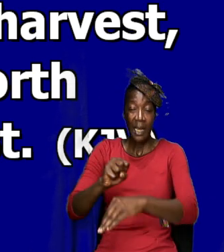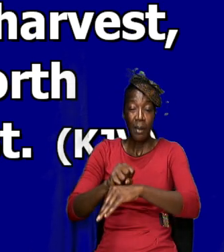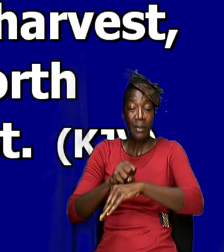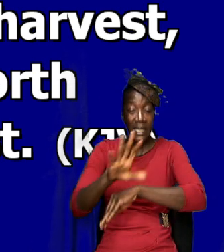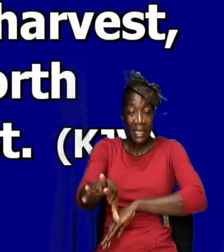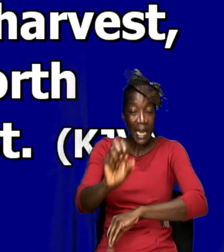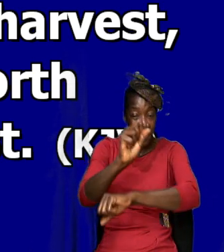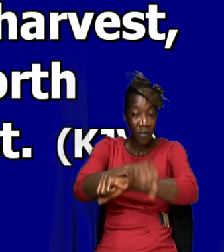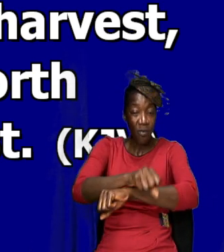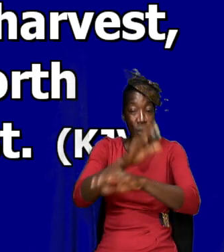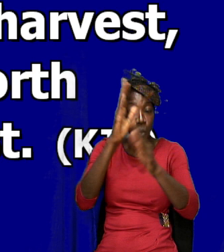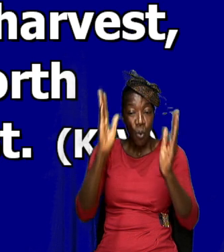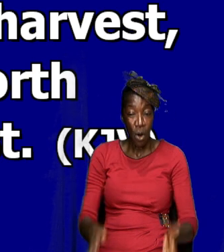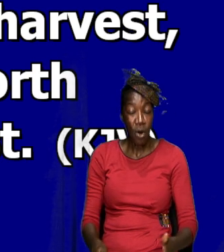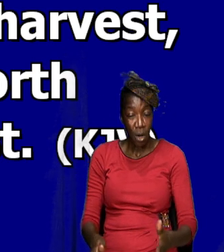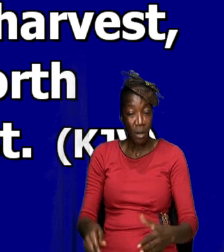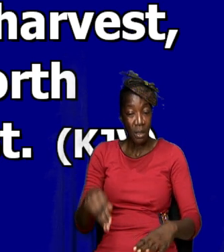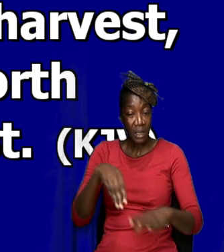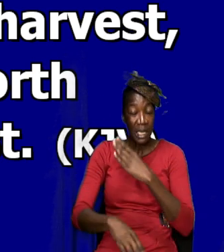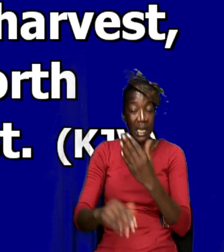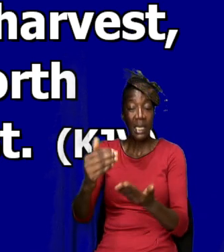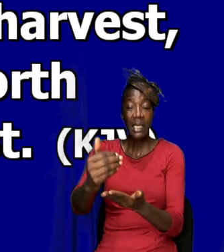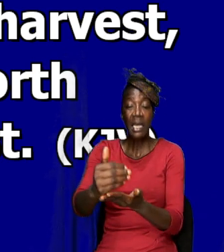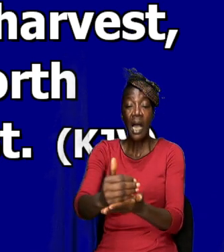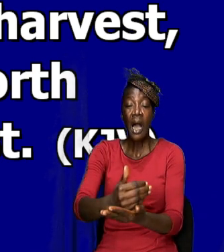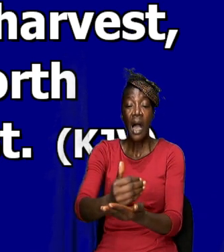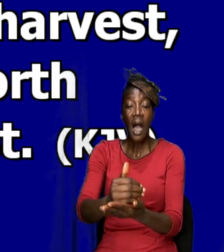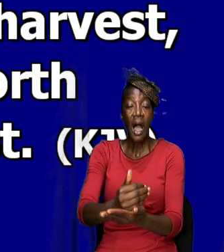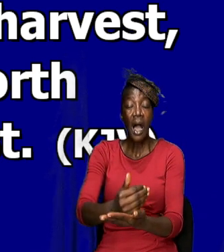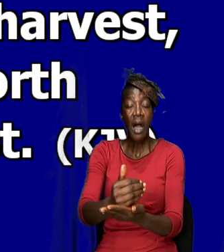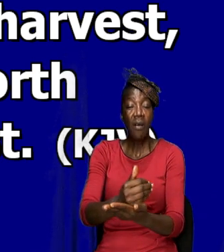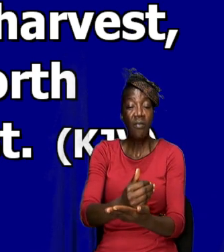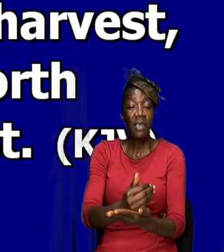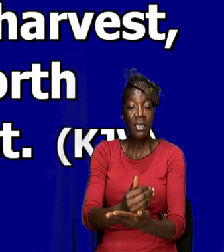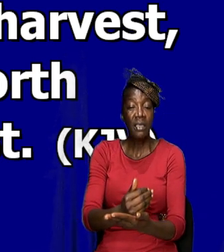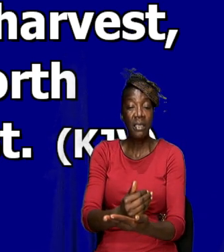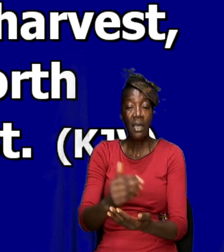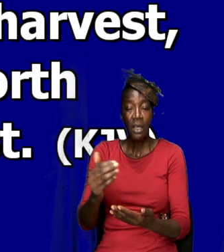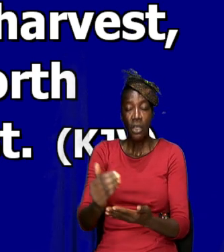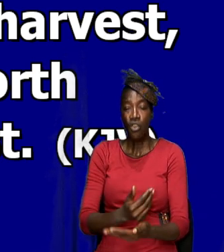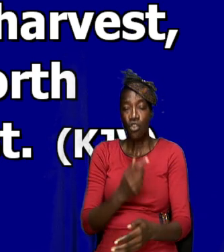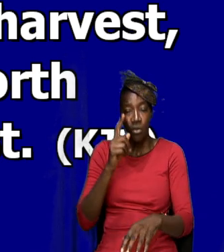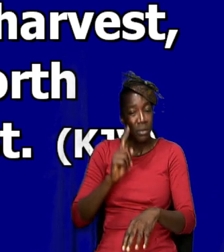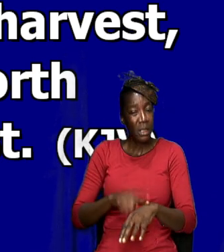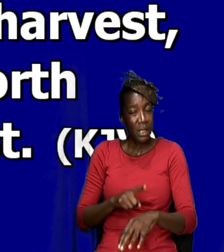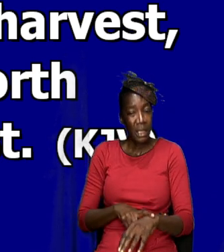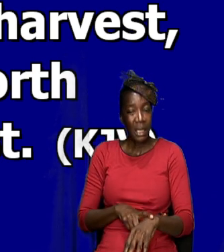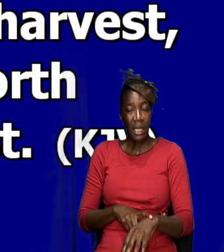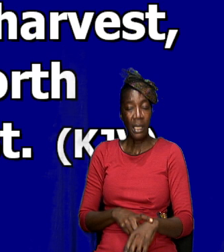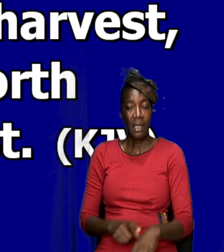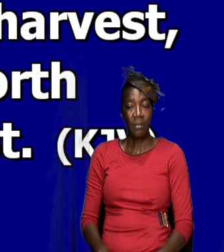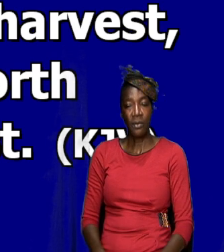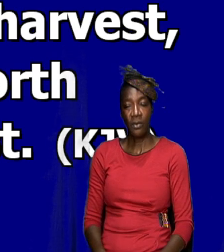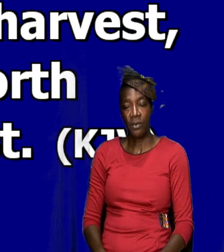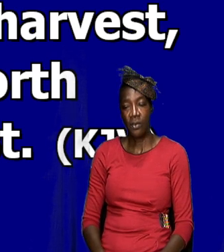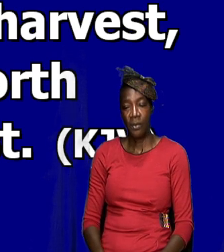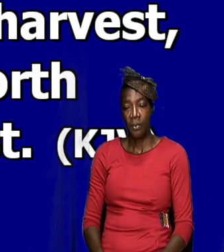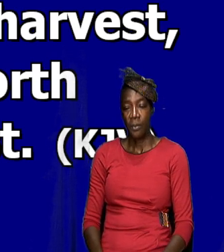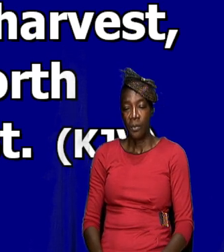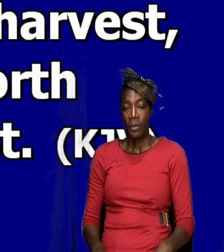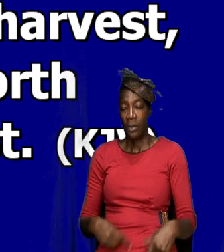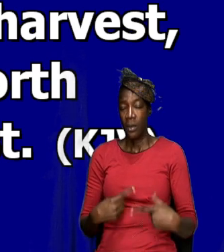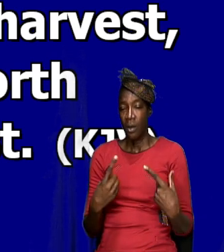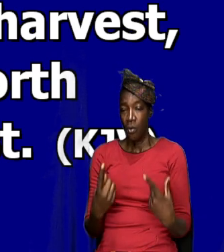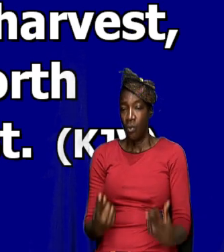laborers in his harvest. And so, you know, sometimes we will go on